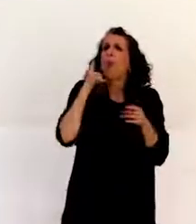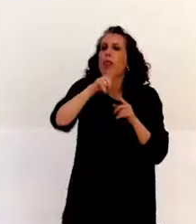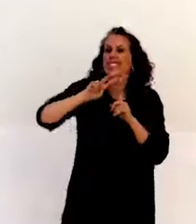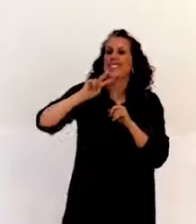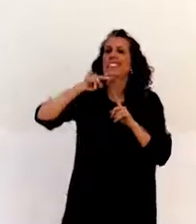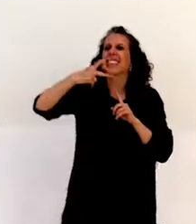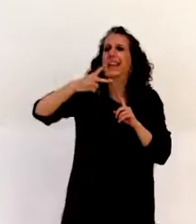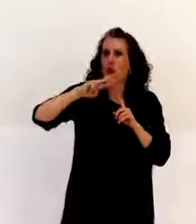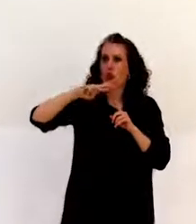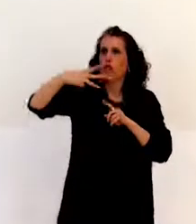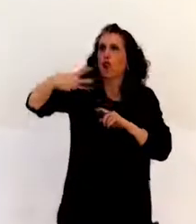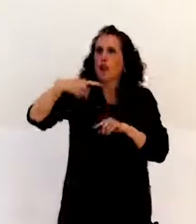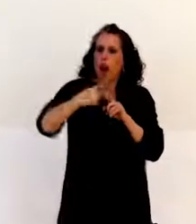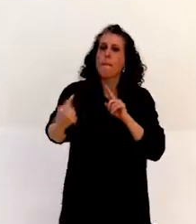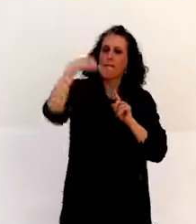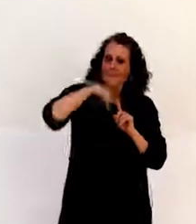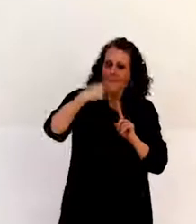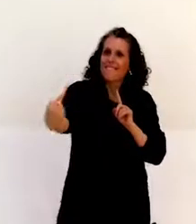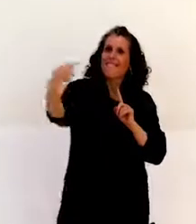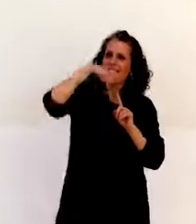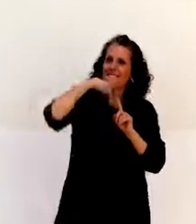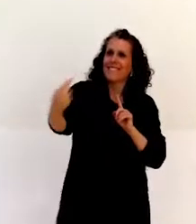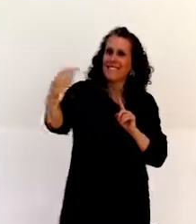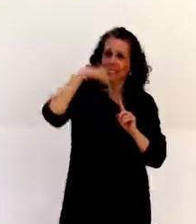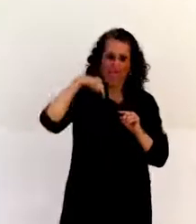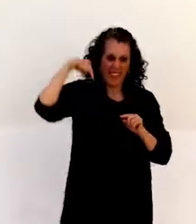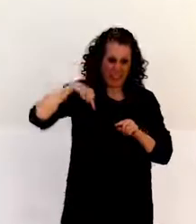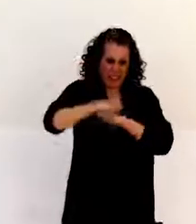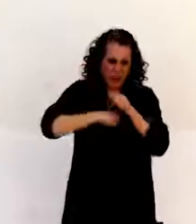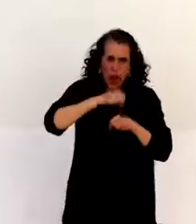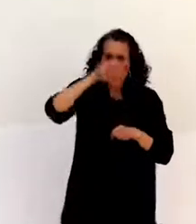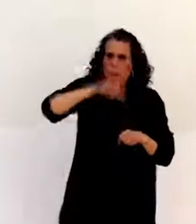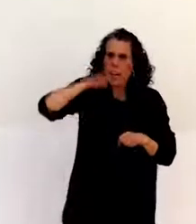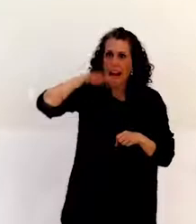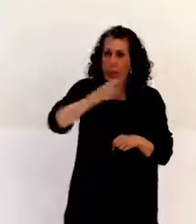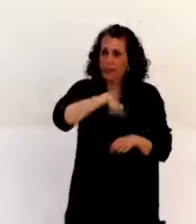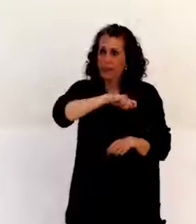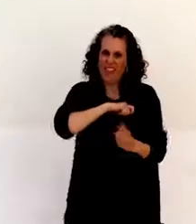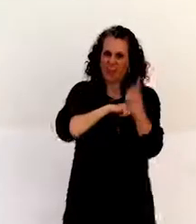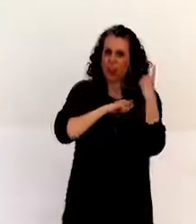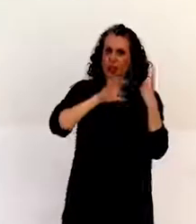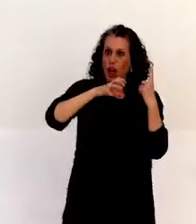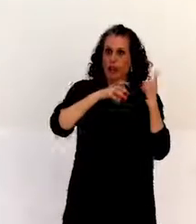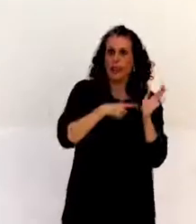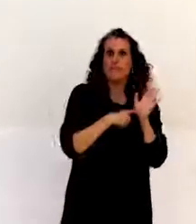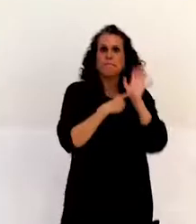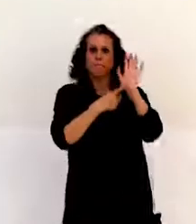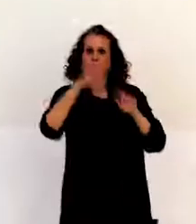and third combined periodic reports. And in March, April, this year, Spain was the first country that presented its